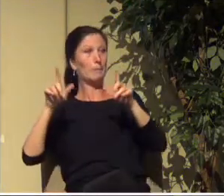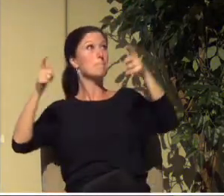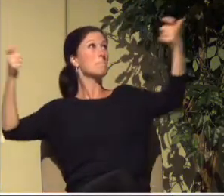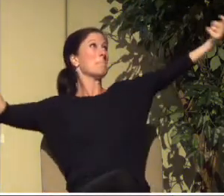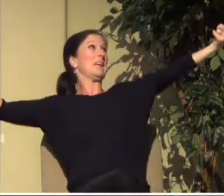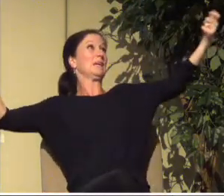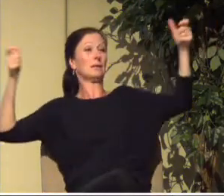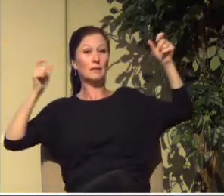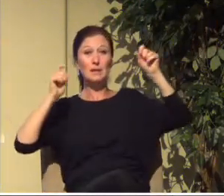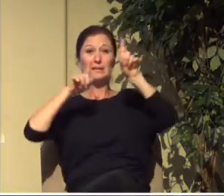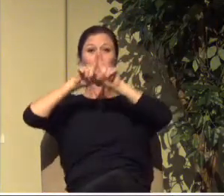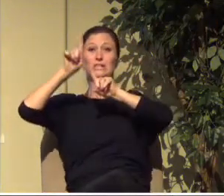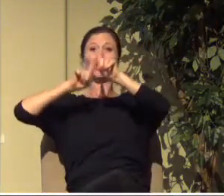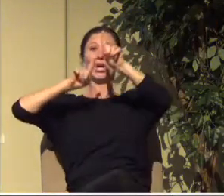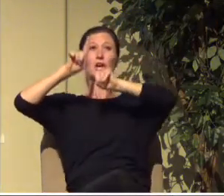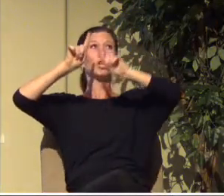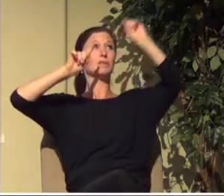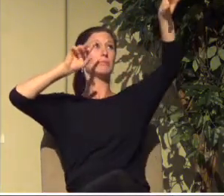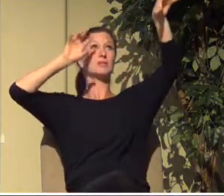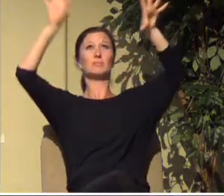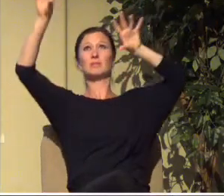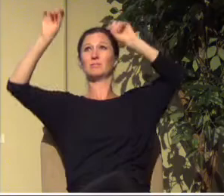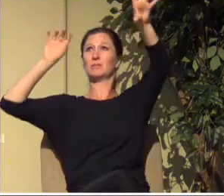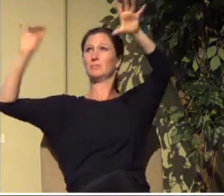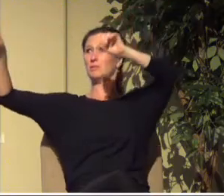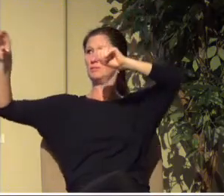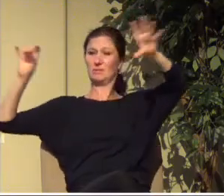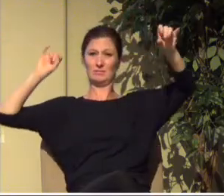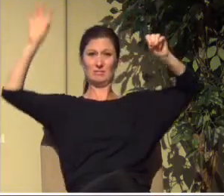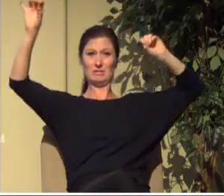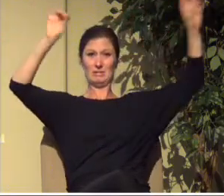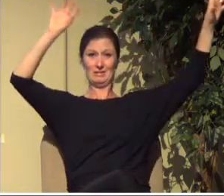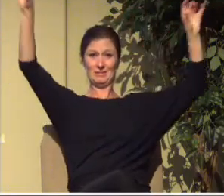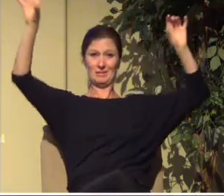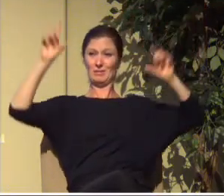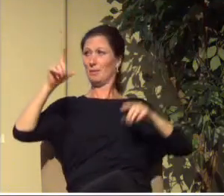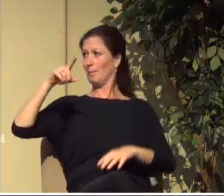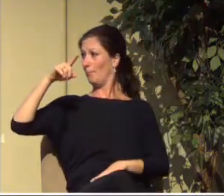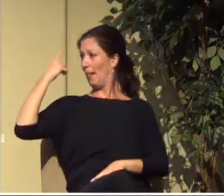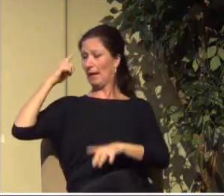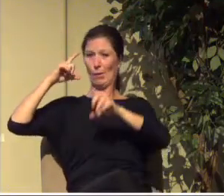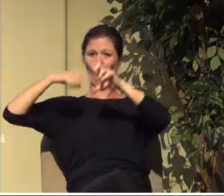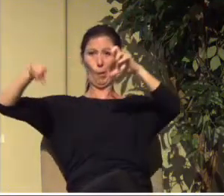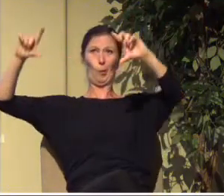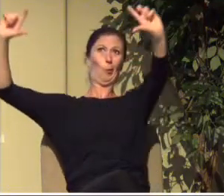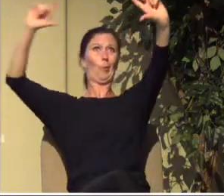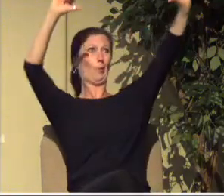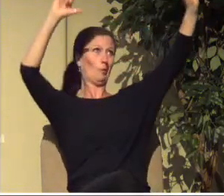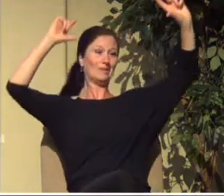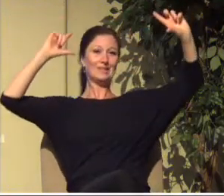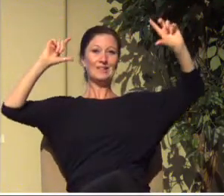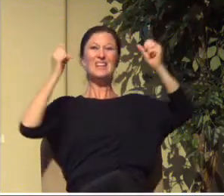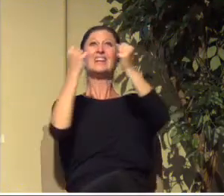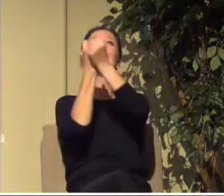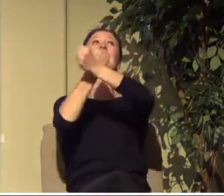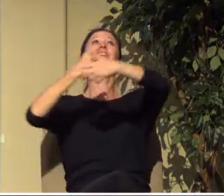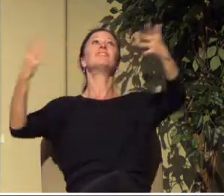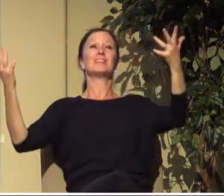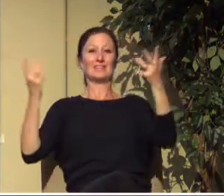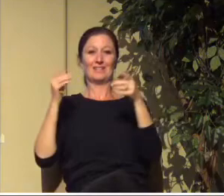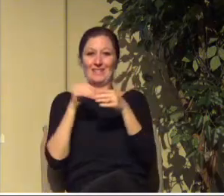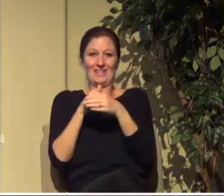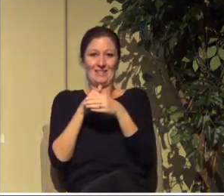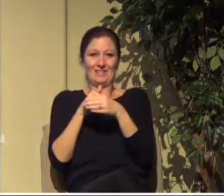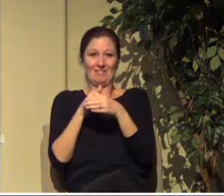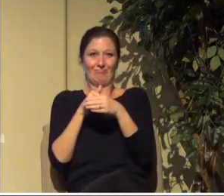everything supernovas black holes He created all that everything there was created in Christ everything that's so